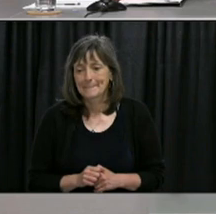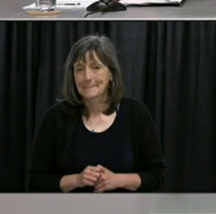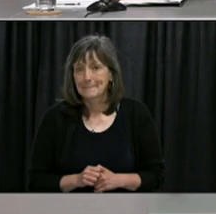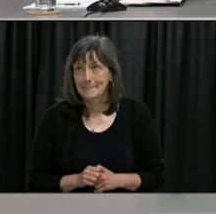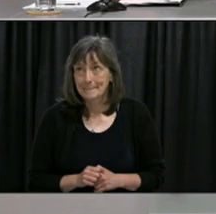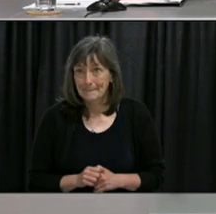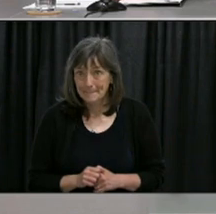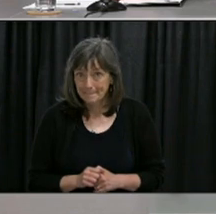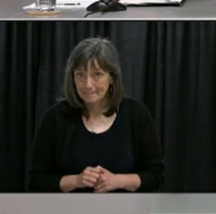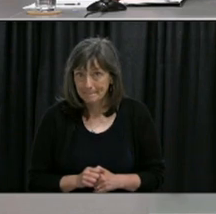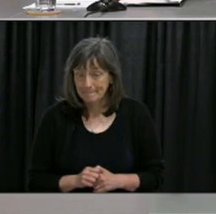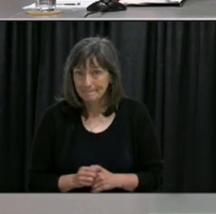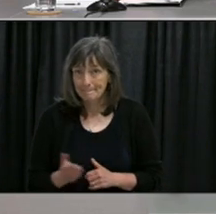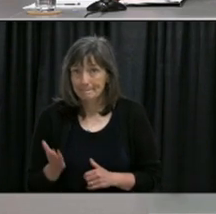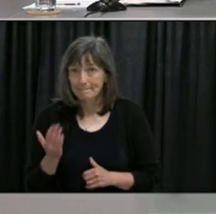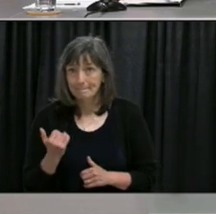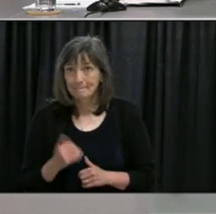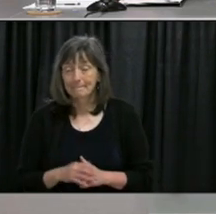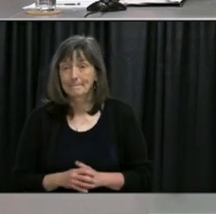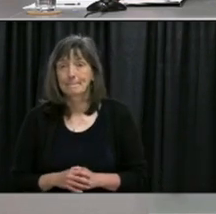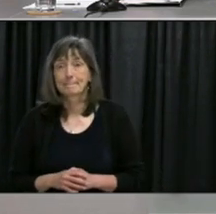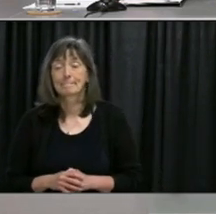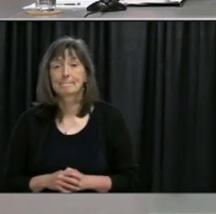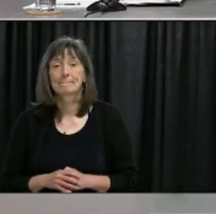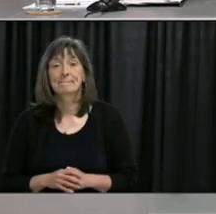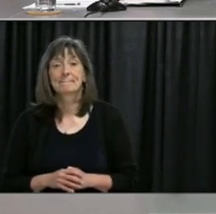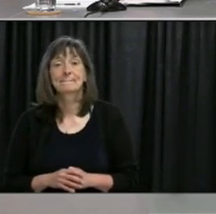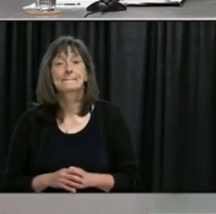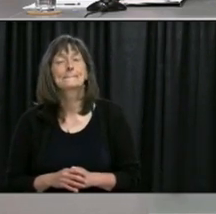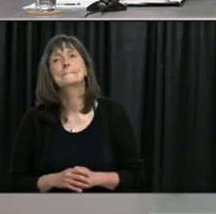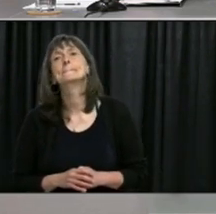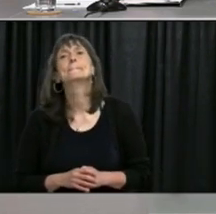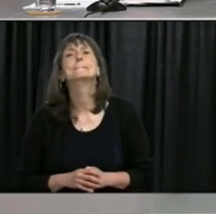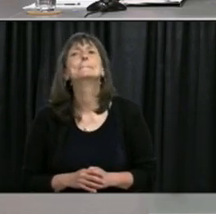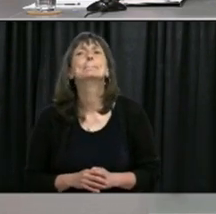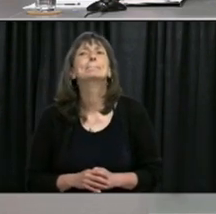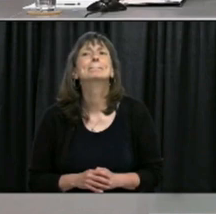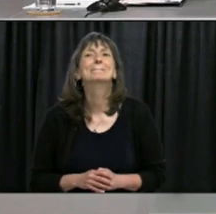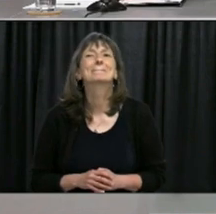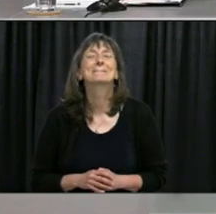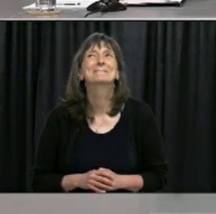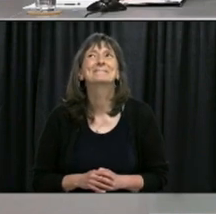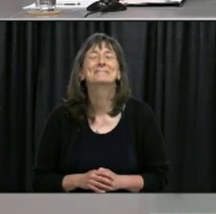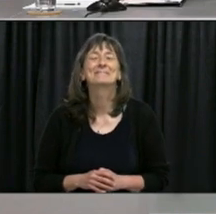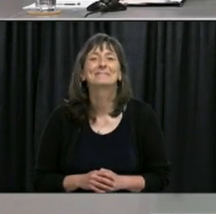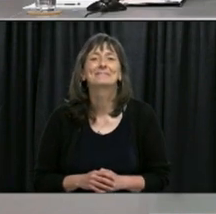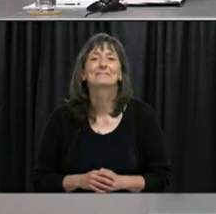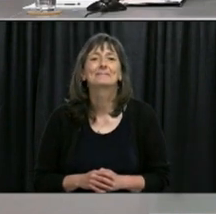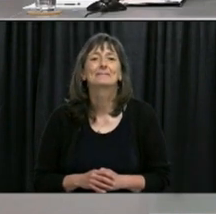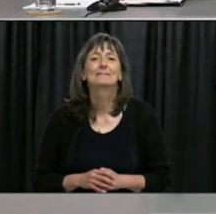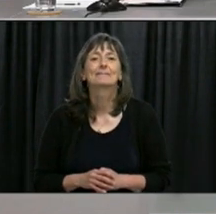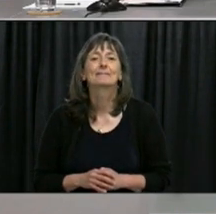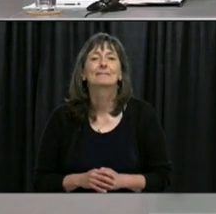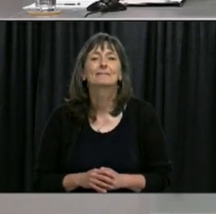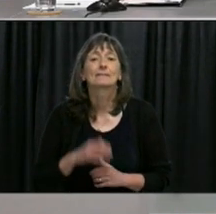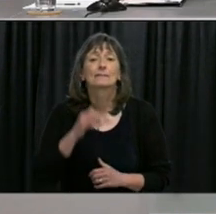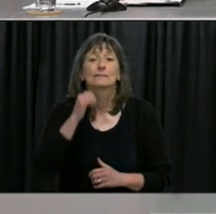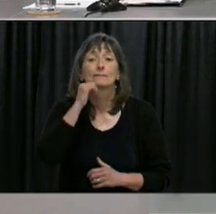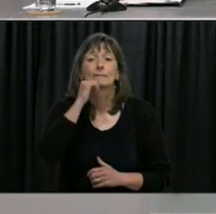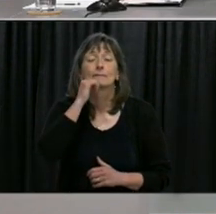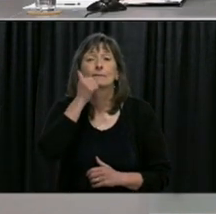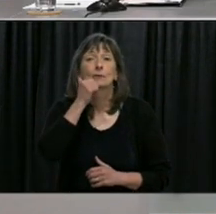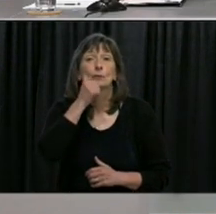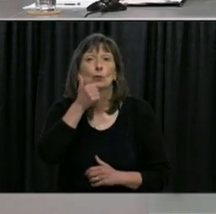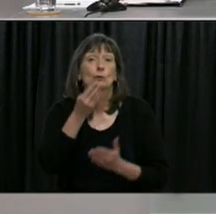Mr. Butler your line is open sorry I was on mute thanks premier tomorrow we're supposed to have a